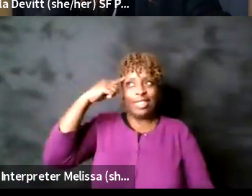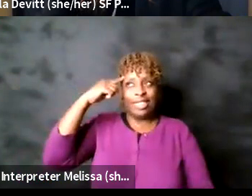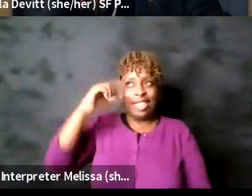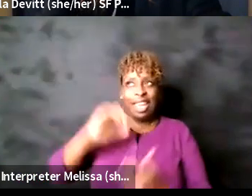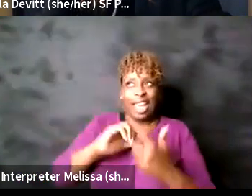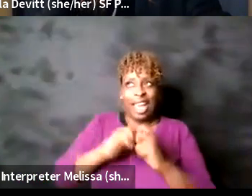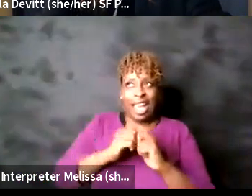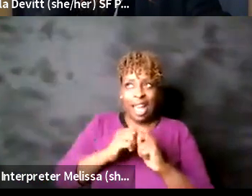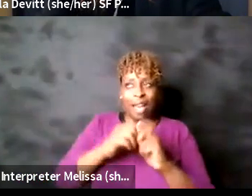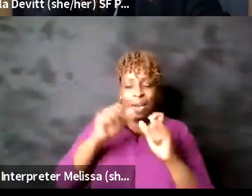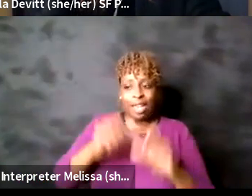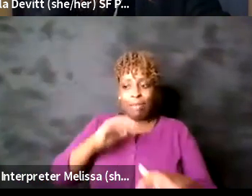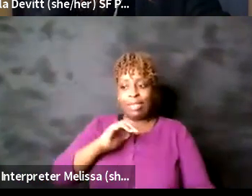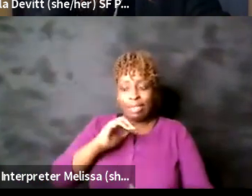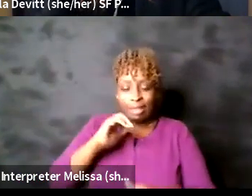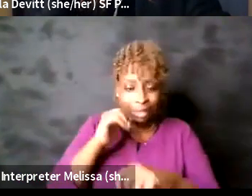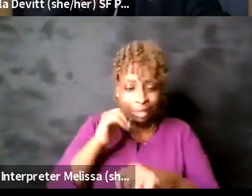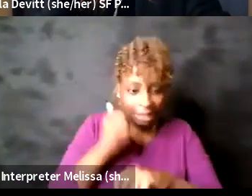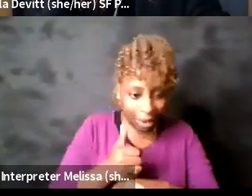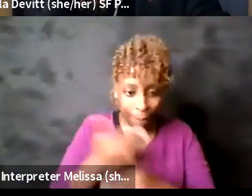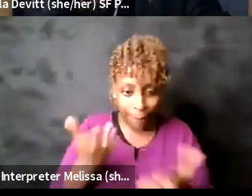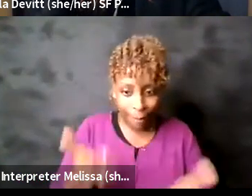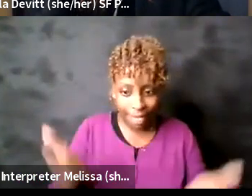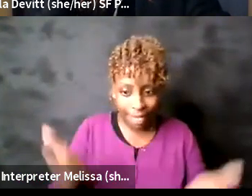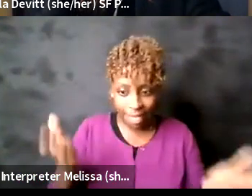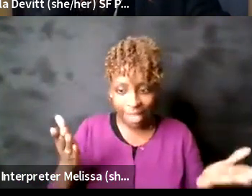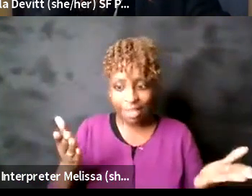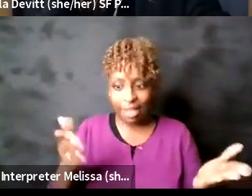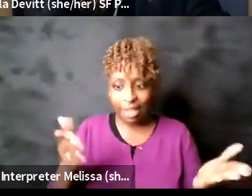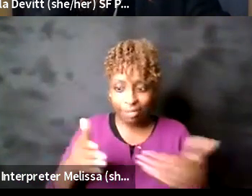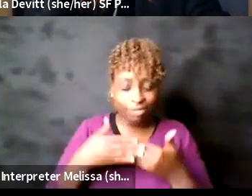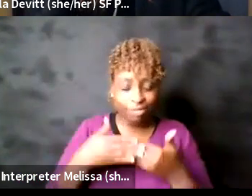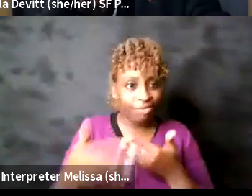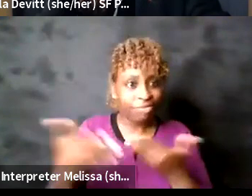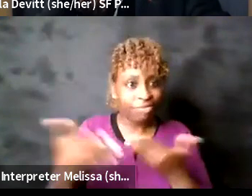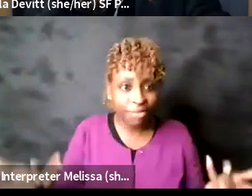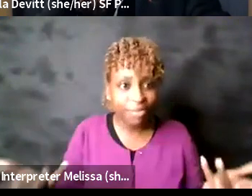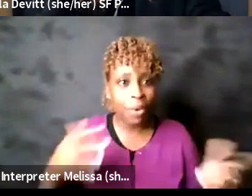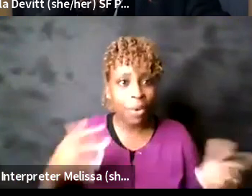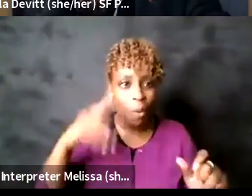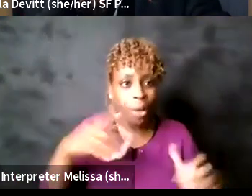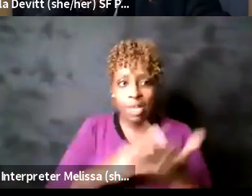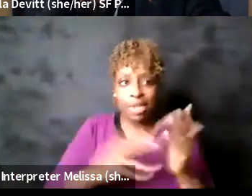when folks actually come to the theater for the folks who haven't uh seen that front-loaded information and